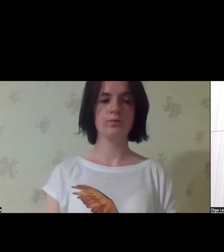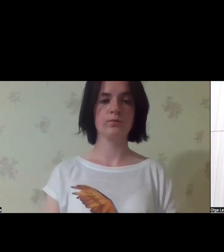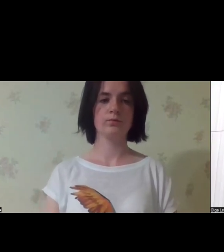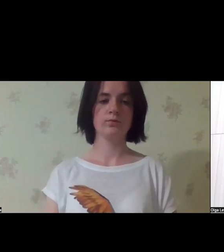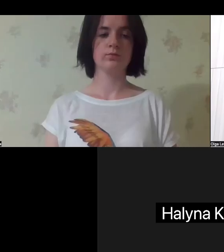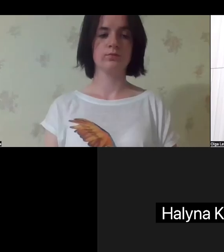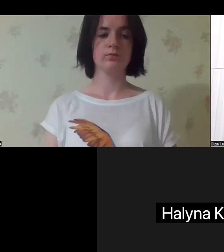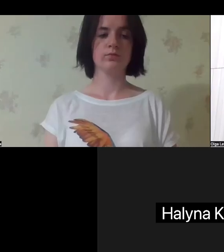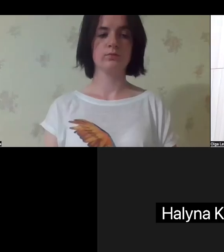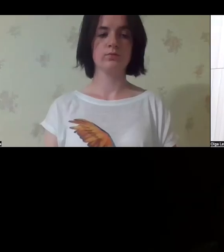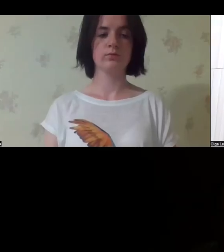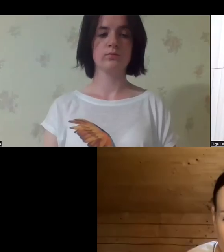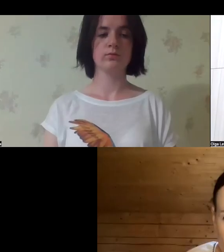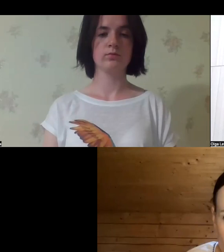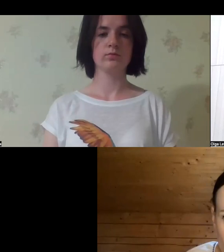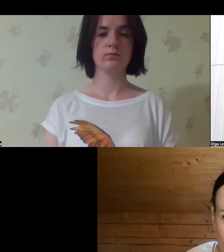Can you hear us?